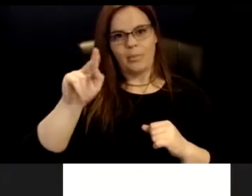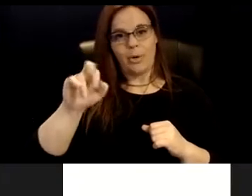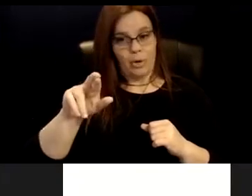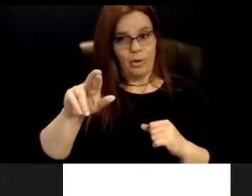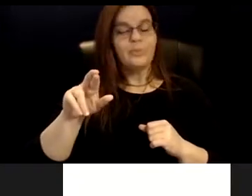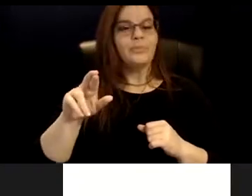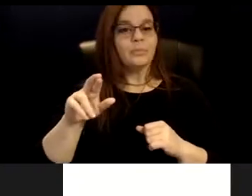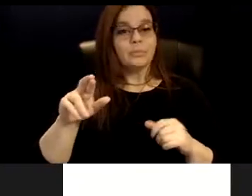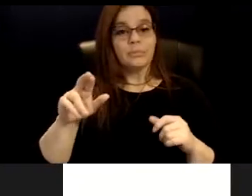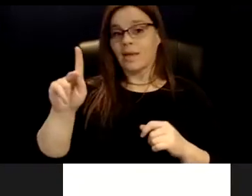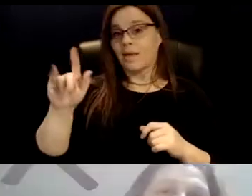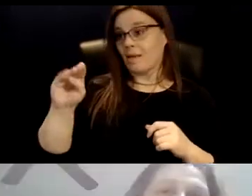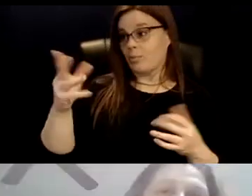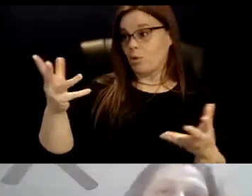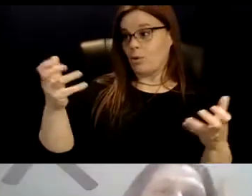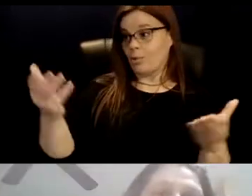introduce Christiana?